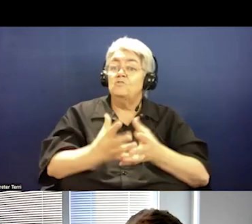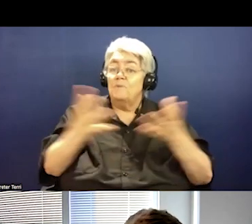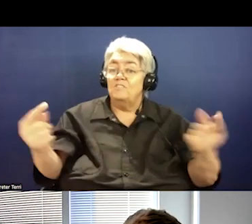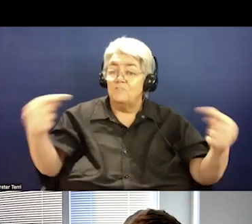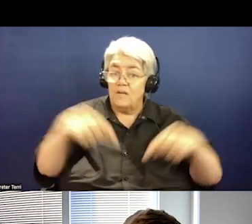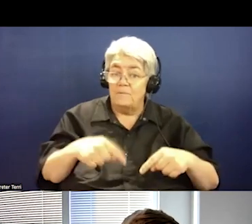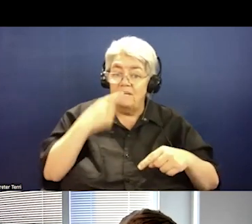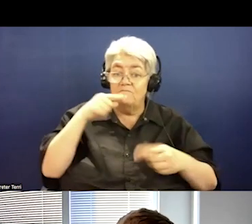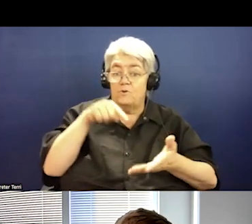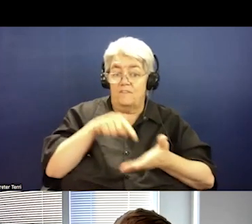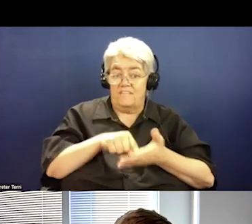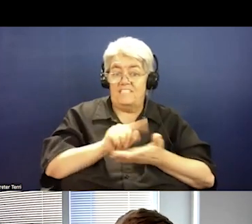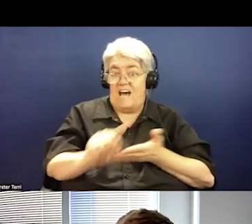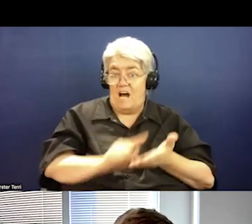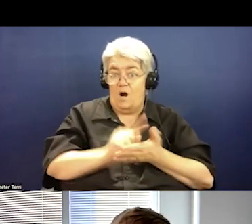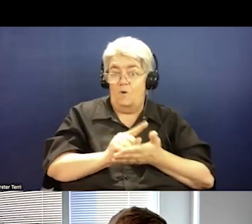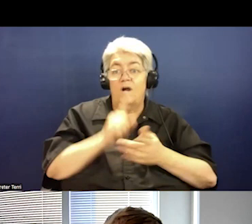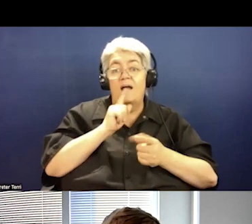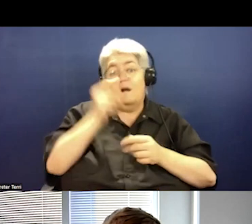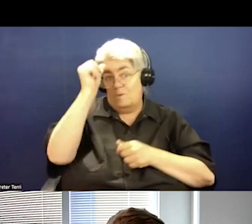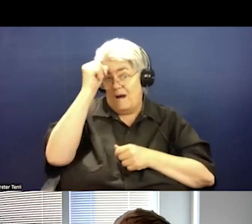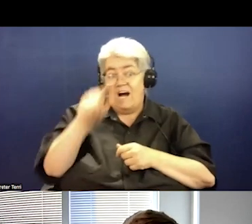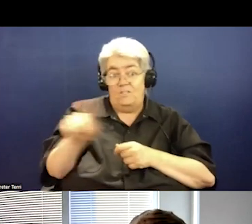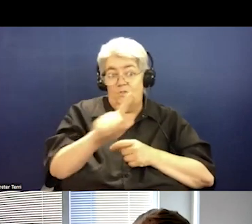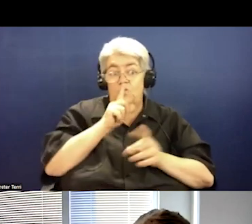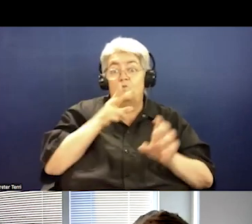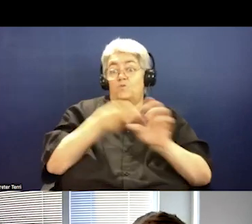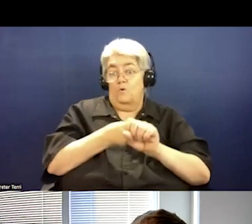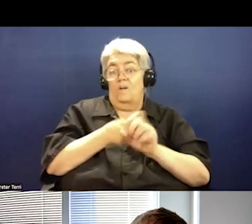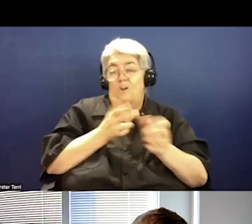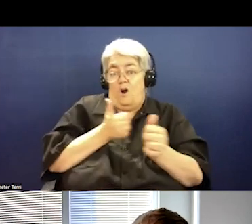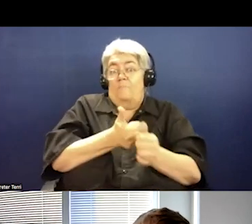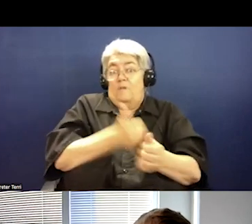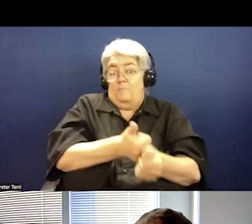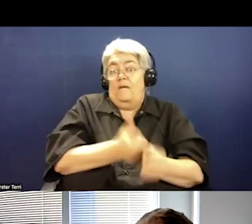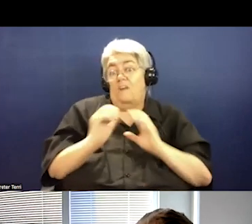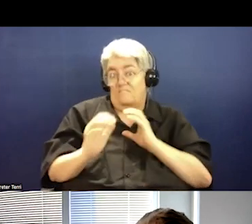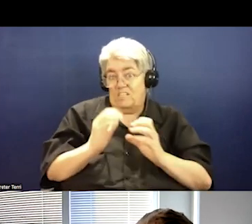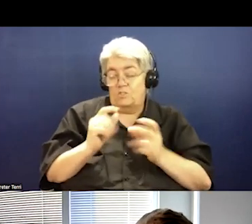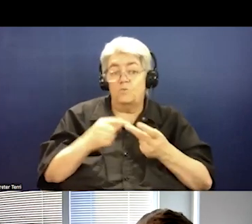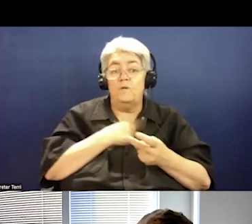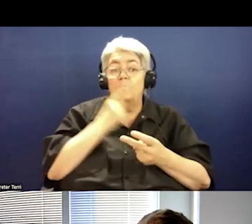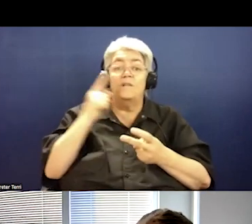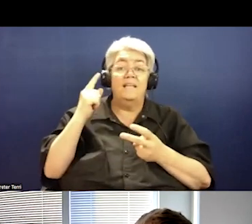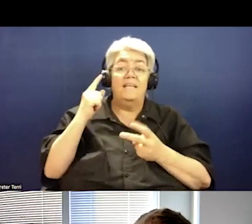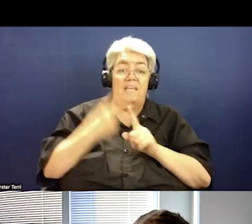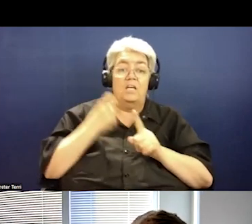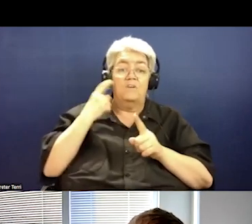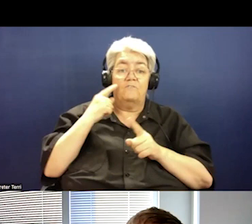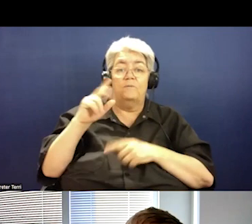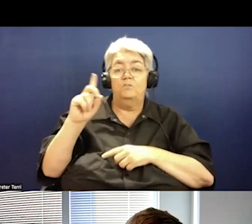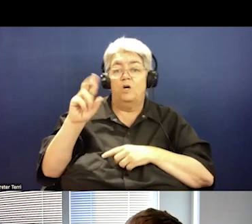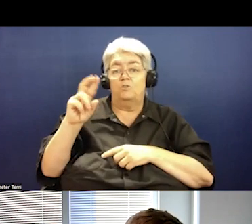for this hour and remind you to join our upcoming conversations. We will be hearing from Dr. Ursula